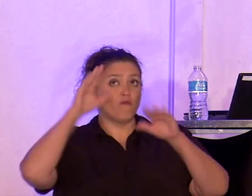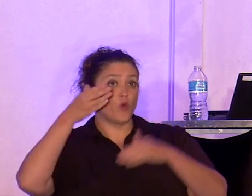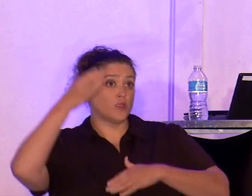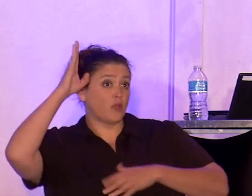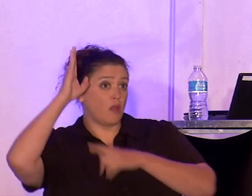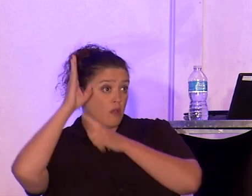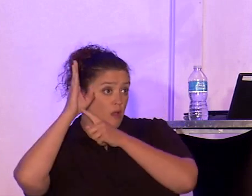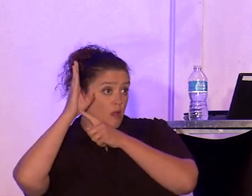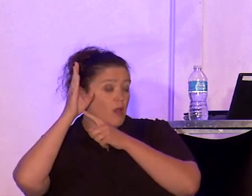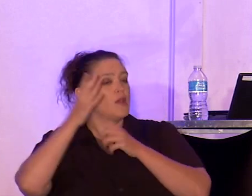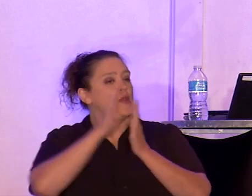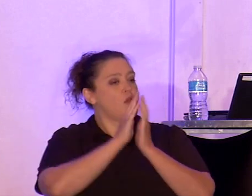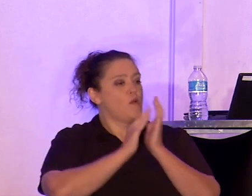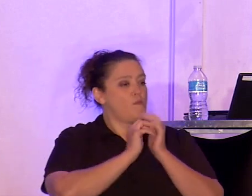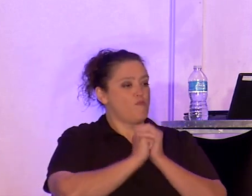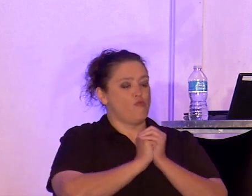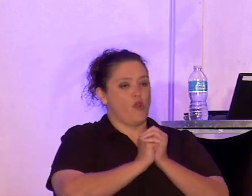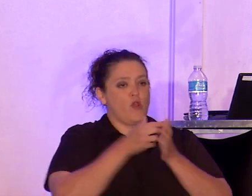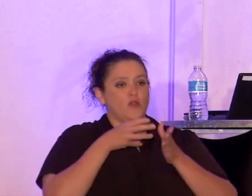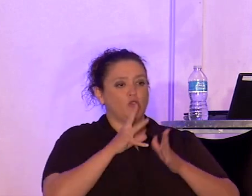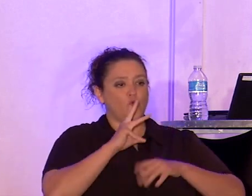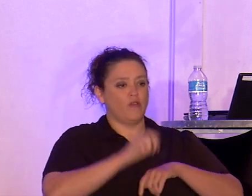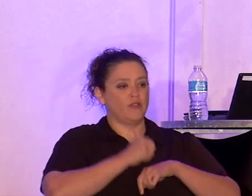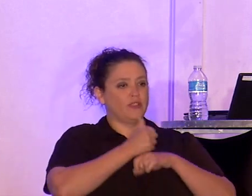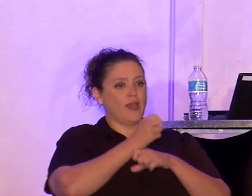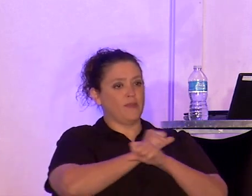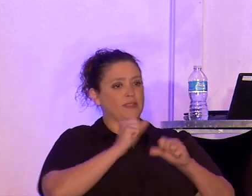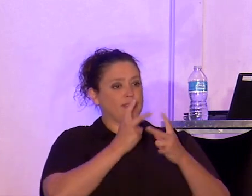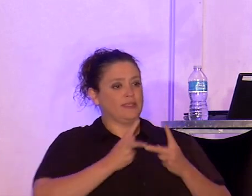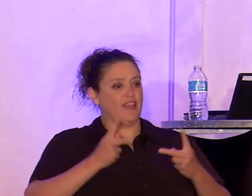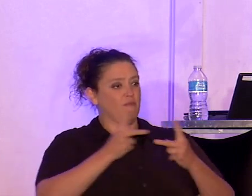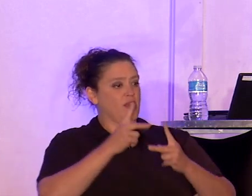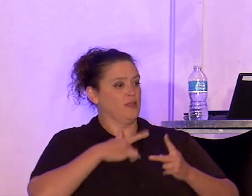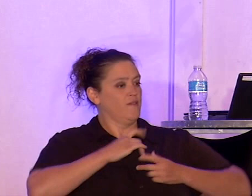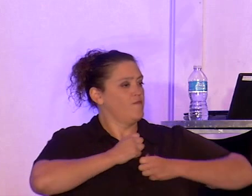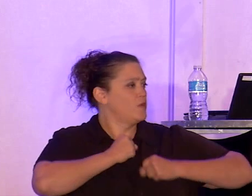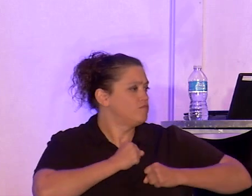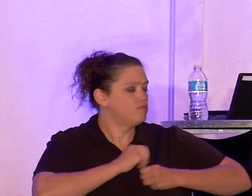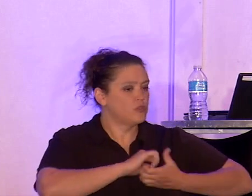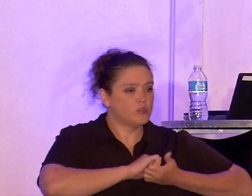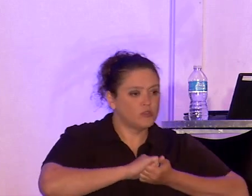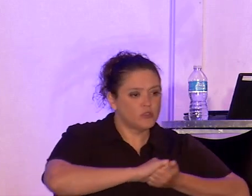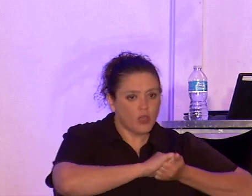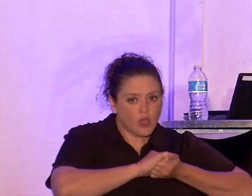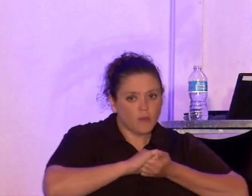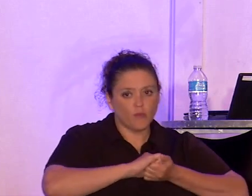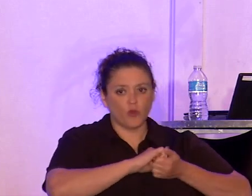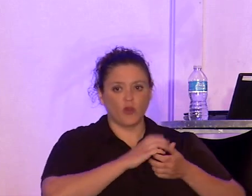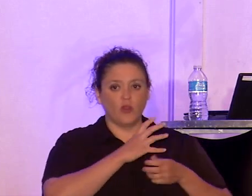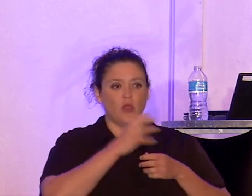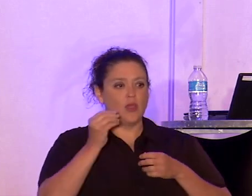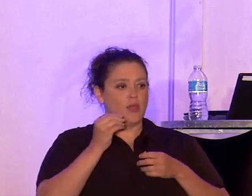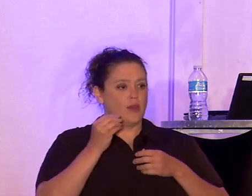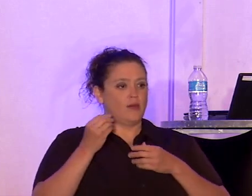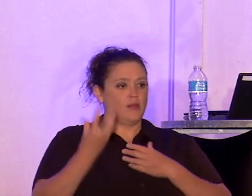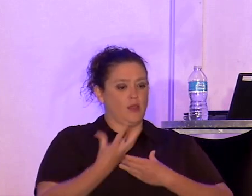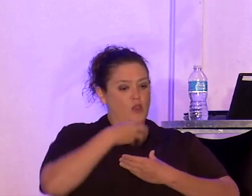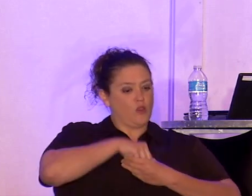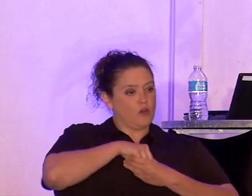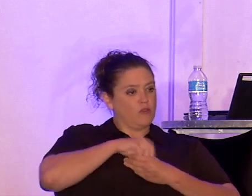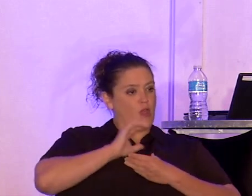prayer is a means of establishing sanctuary, solidarity, in-group status, and out-group stigma.